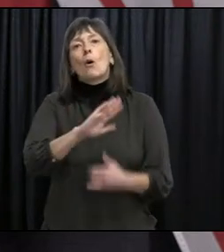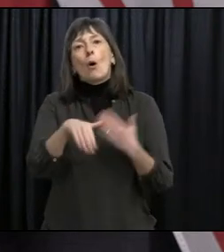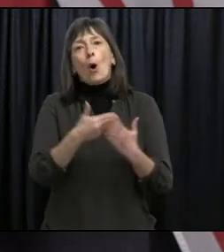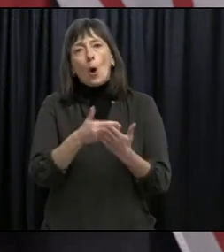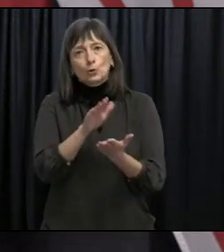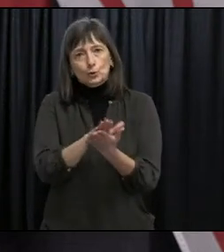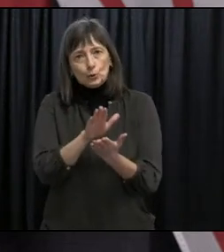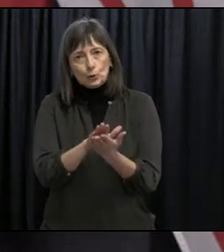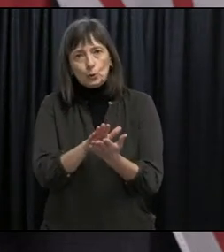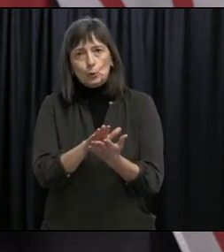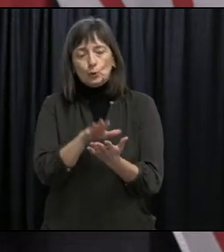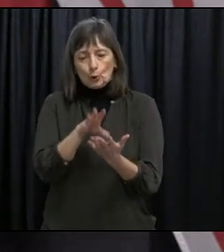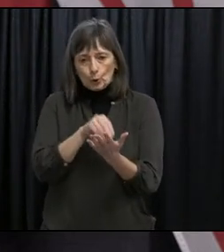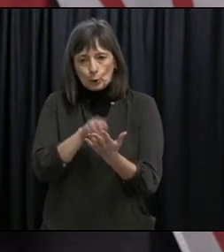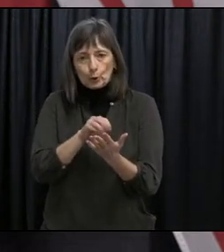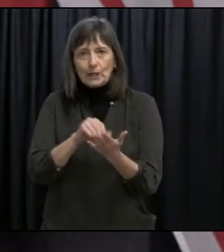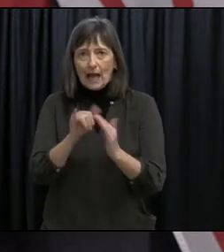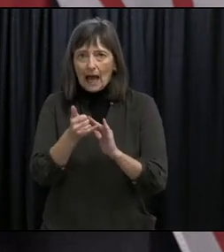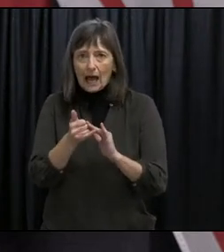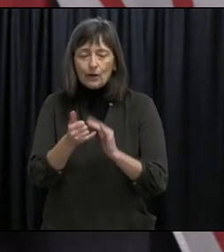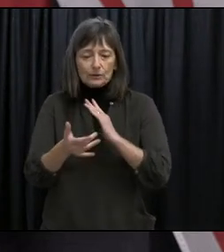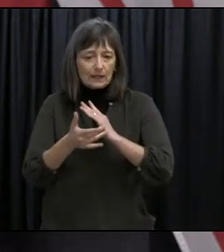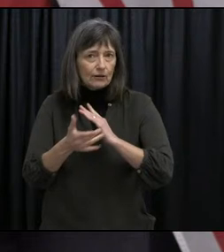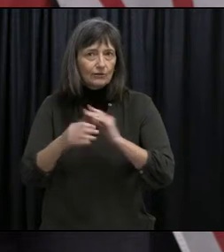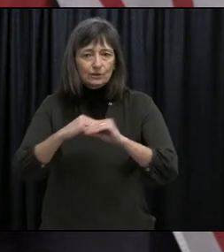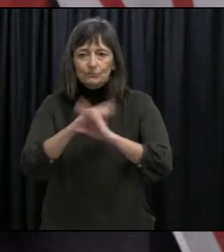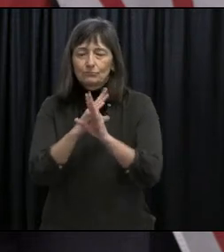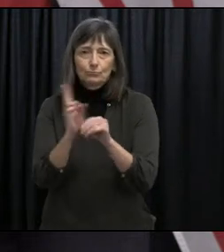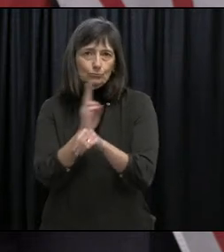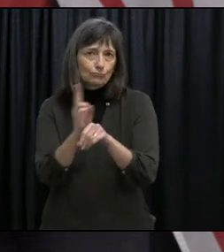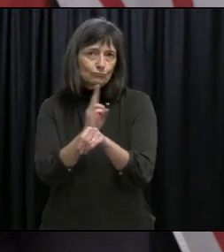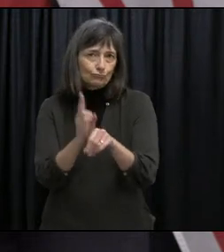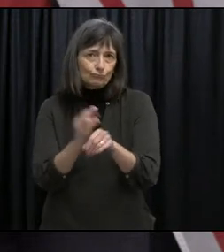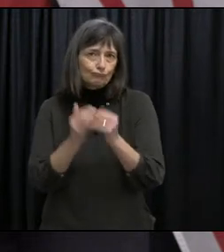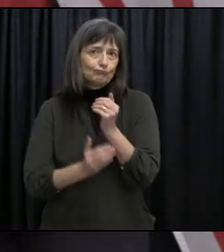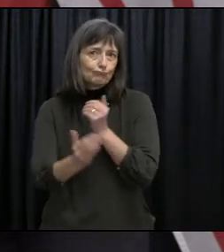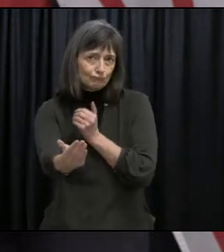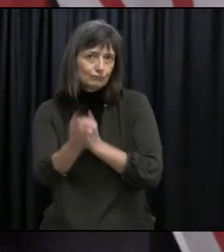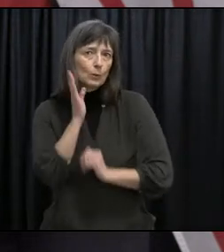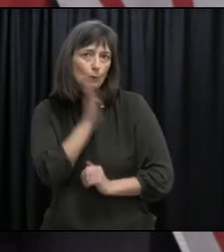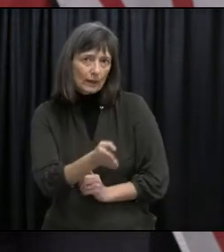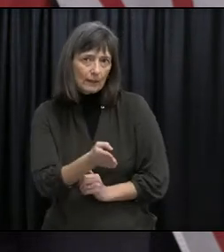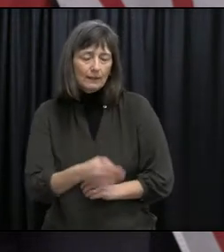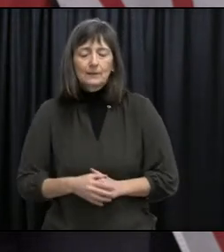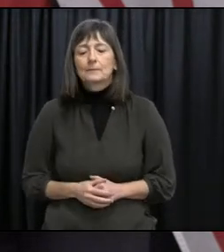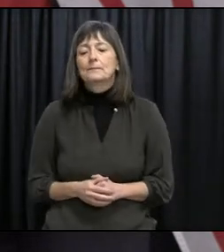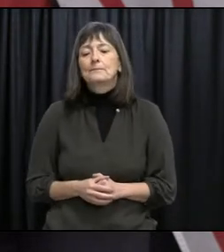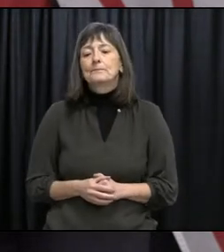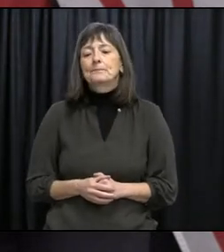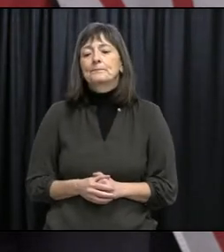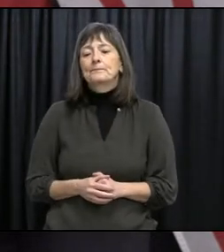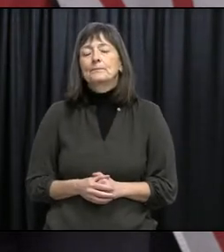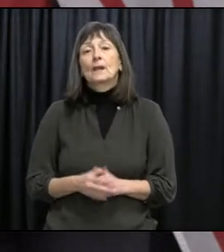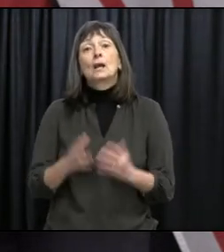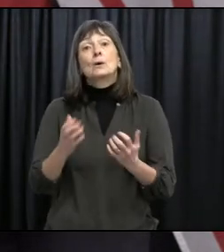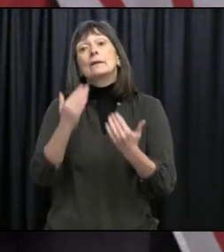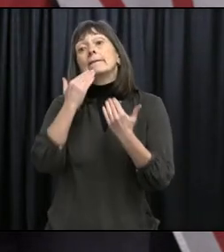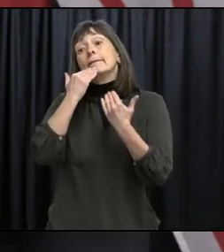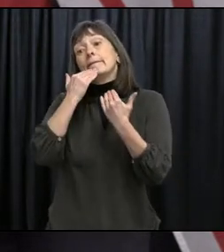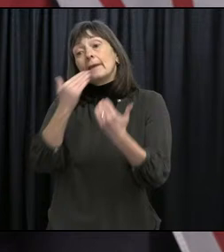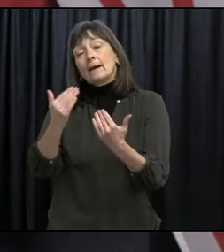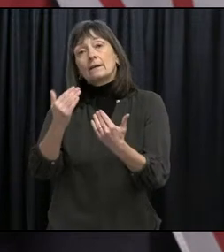and in early learning education communities. I do want to express my gratitude for the